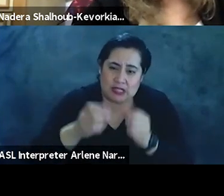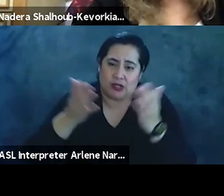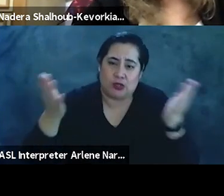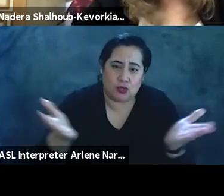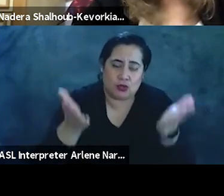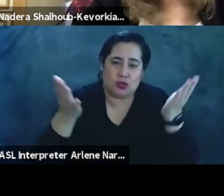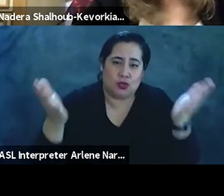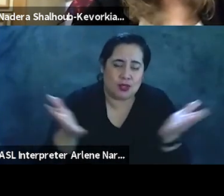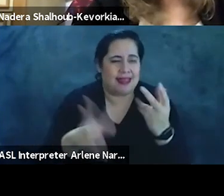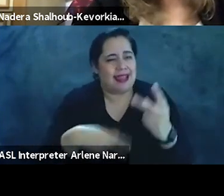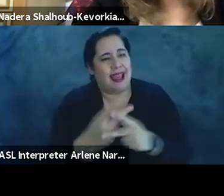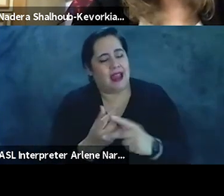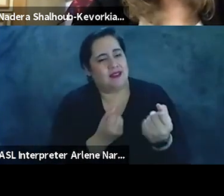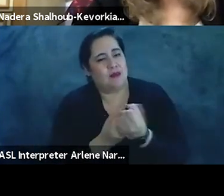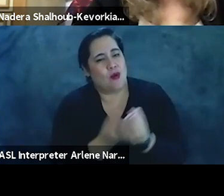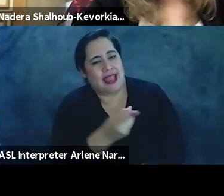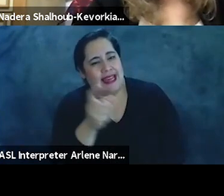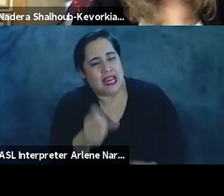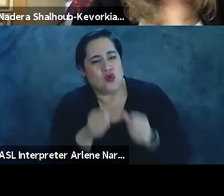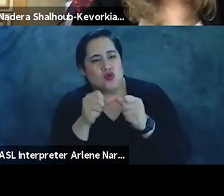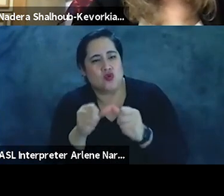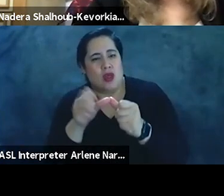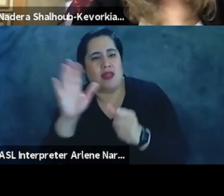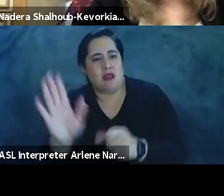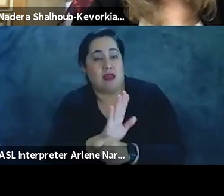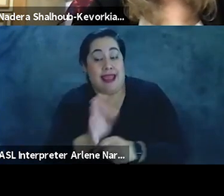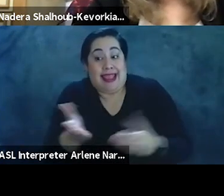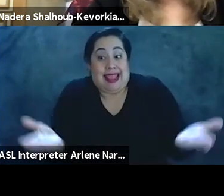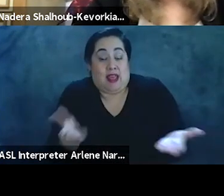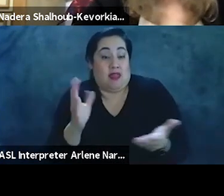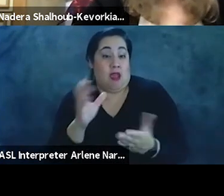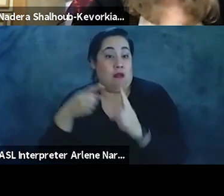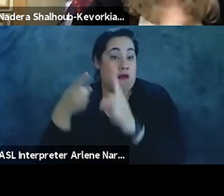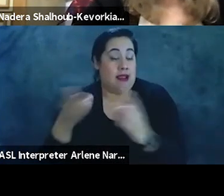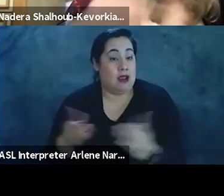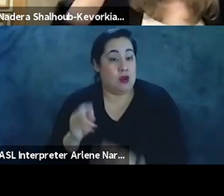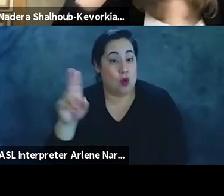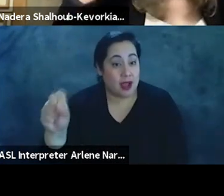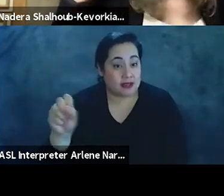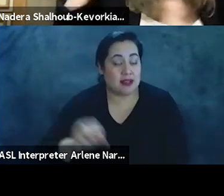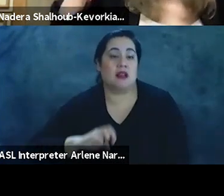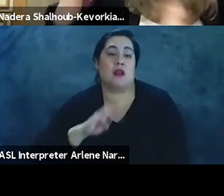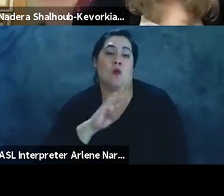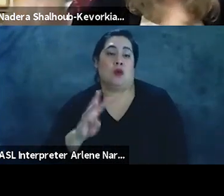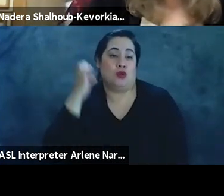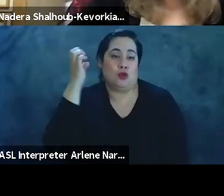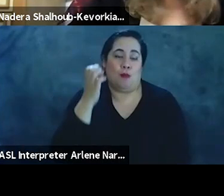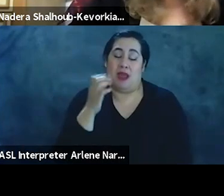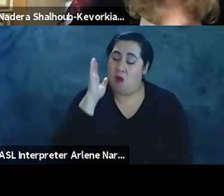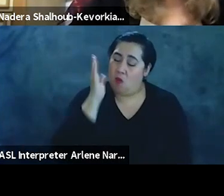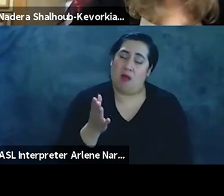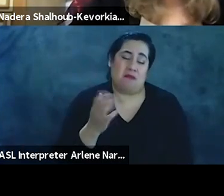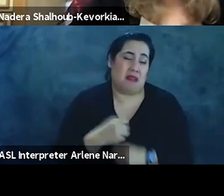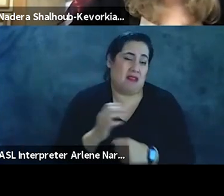the kinds of support that they need to sustain their enterprise here in the US and in Western Europe, it's going to be, it's going to